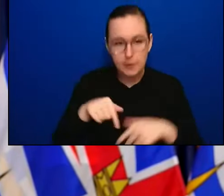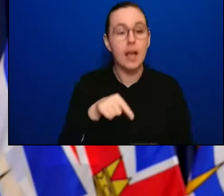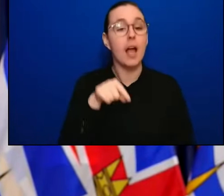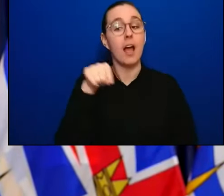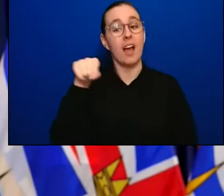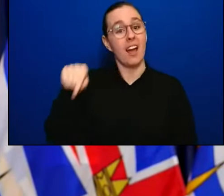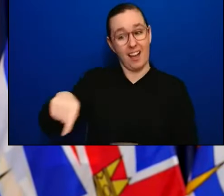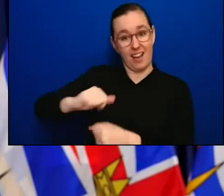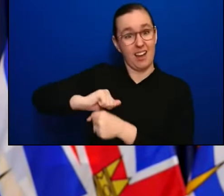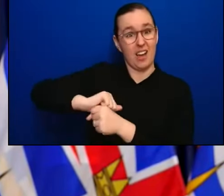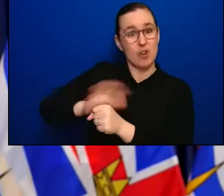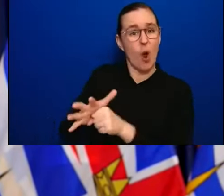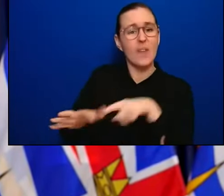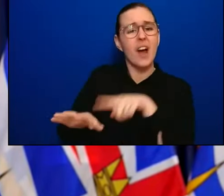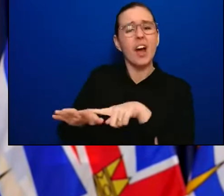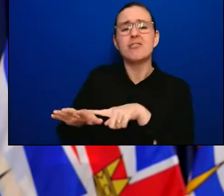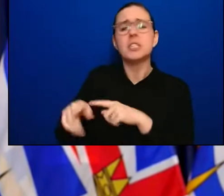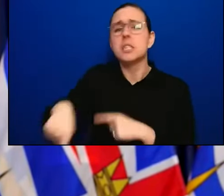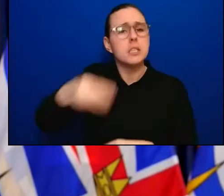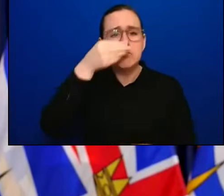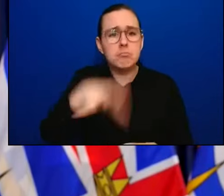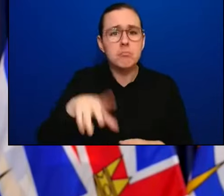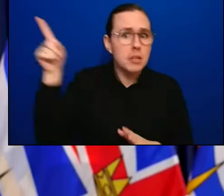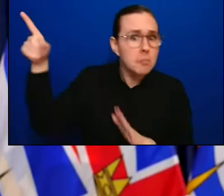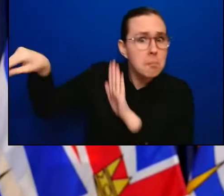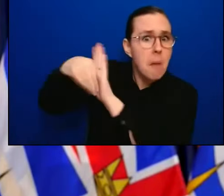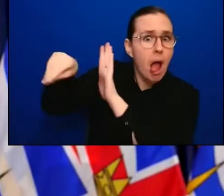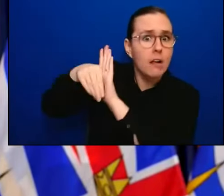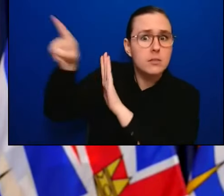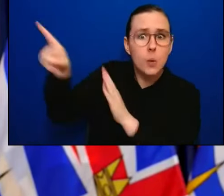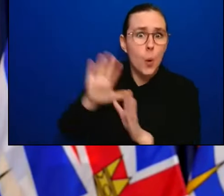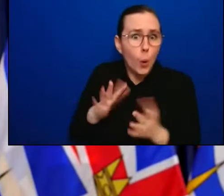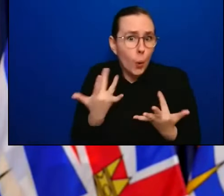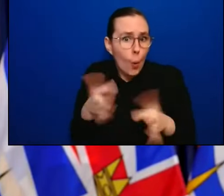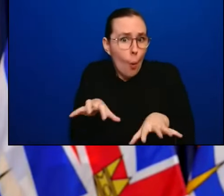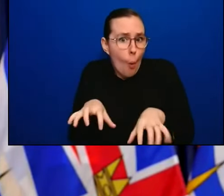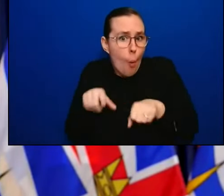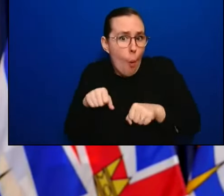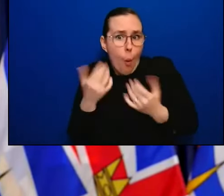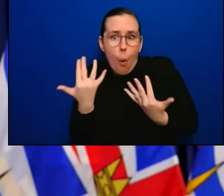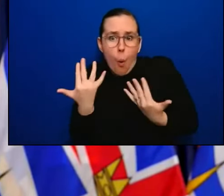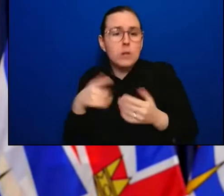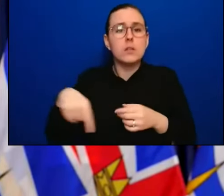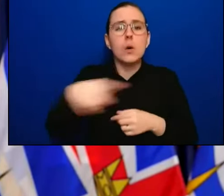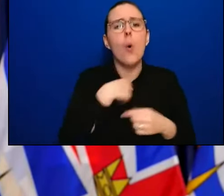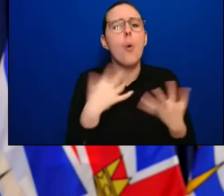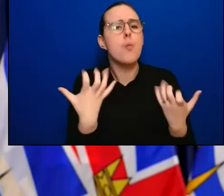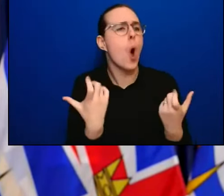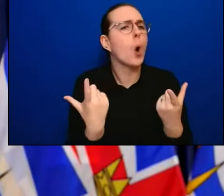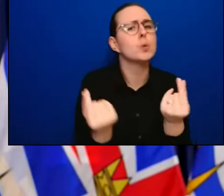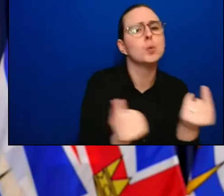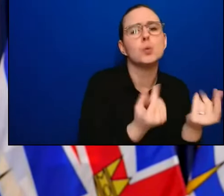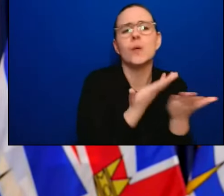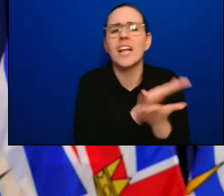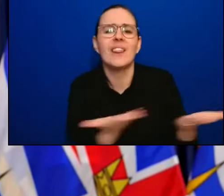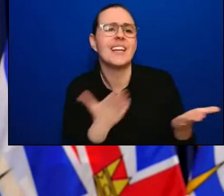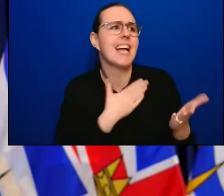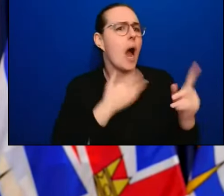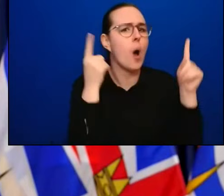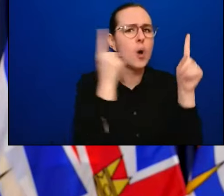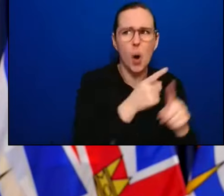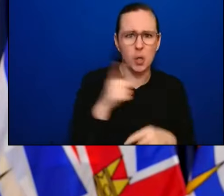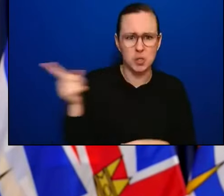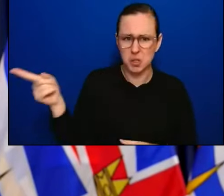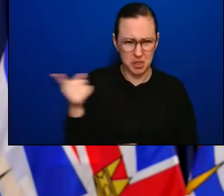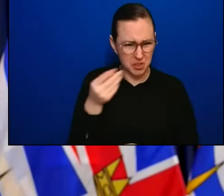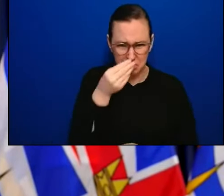bells any more than it cares about sometimes our divisions in society around some of these questions. Here in BC with